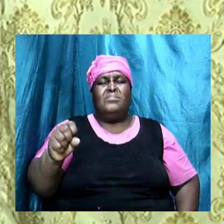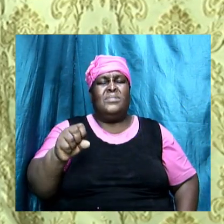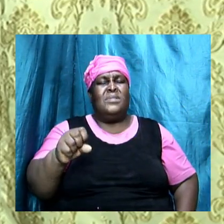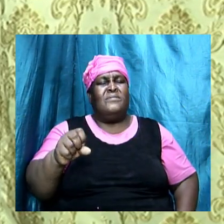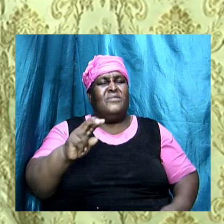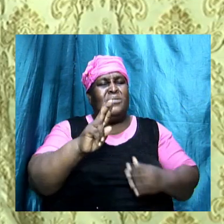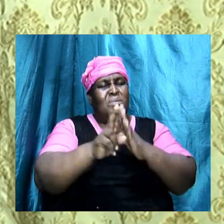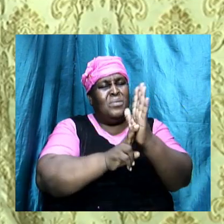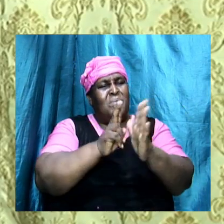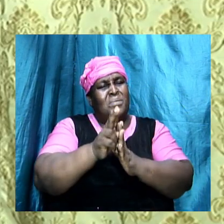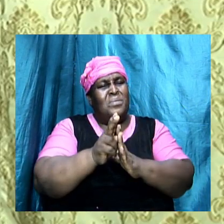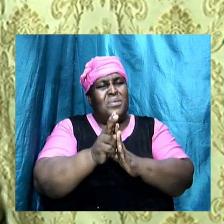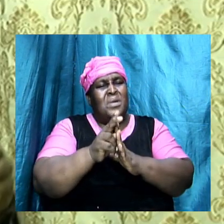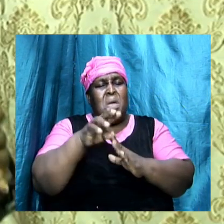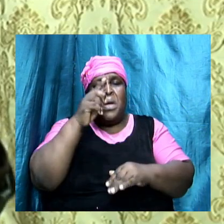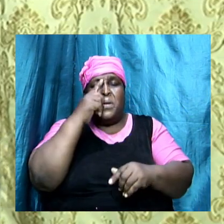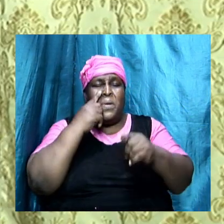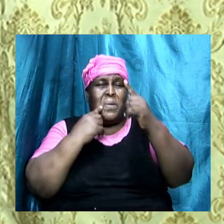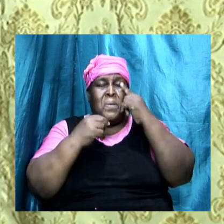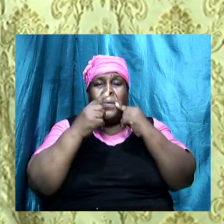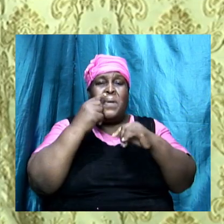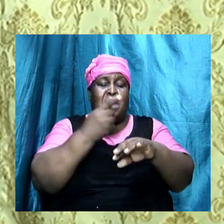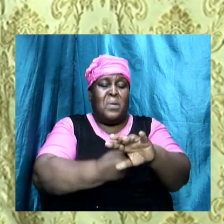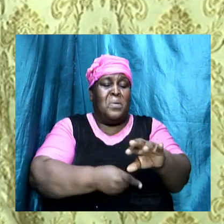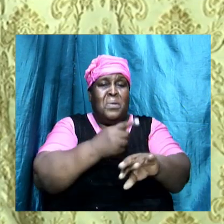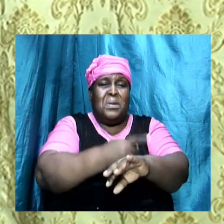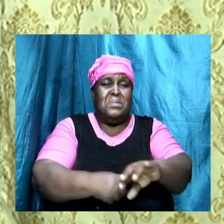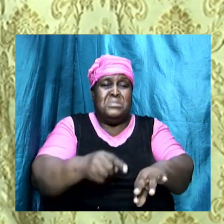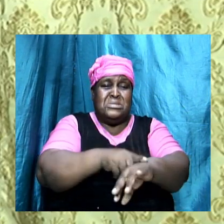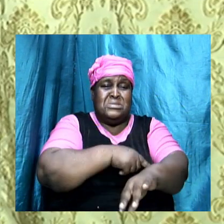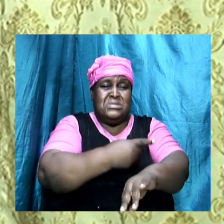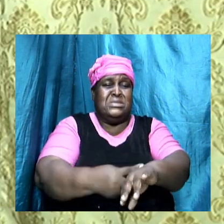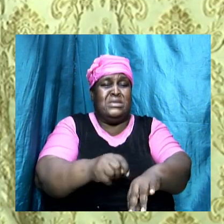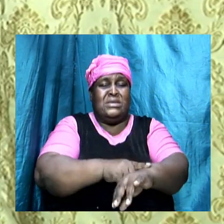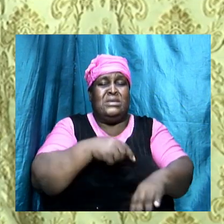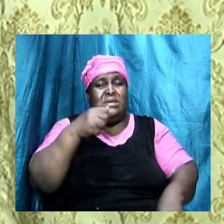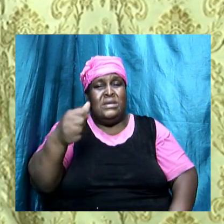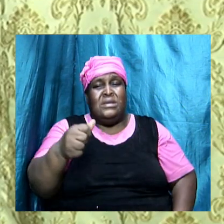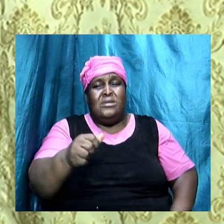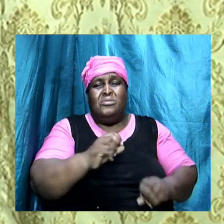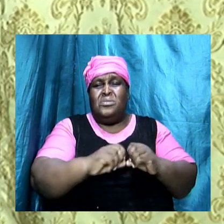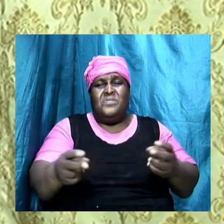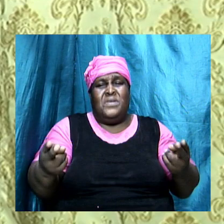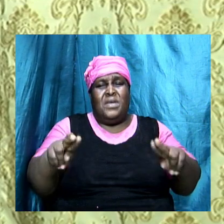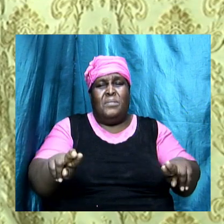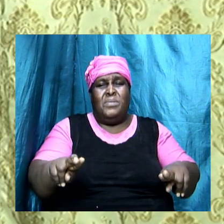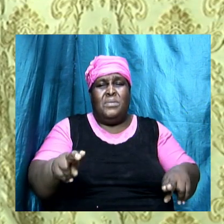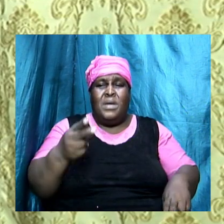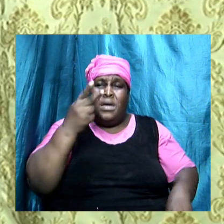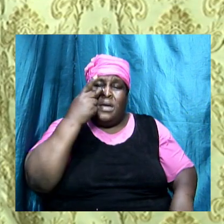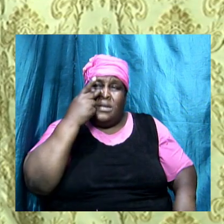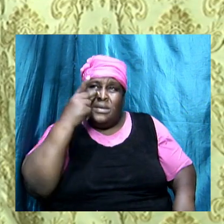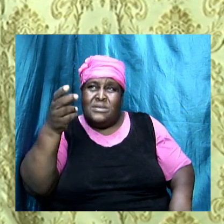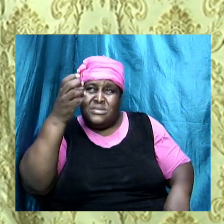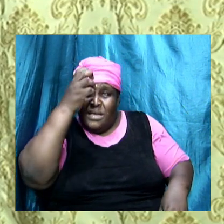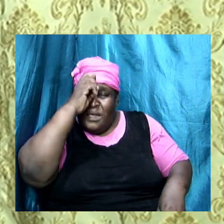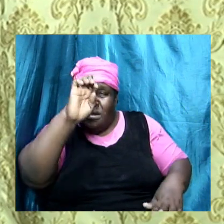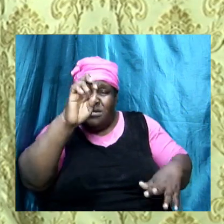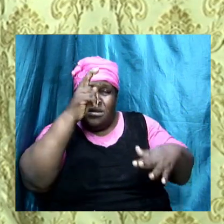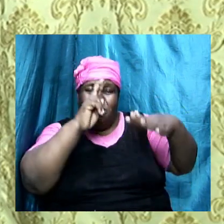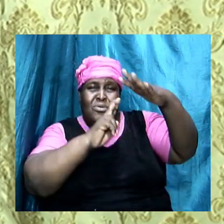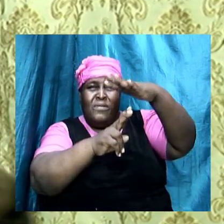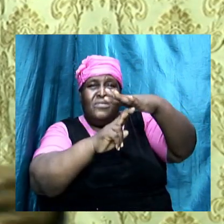cry and they cut themselves and nothing happened and I saw Elijah the prophet just